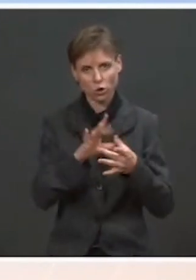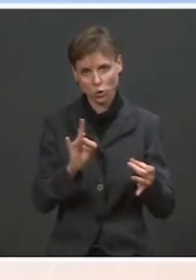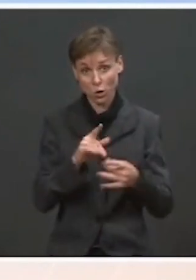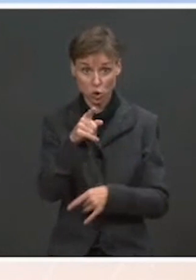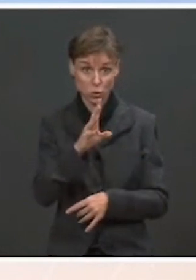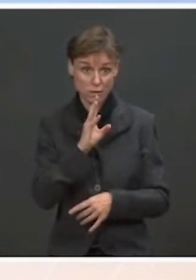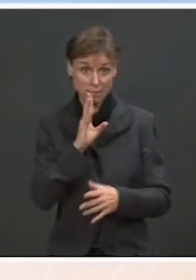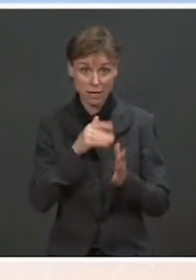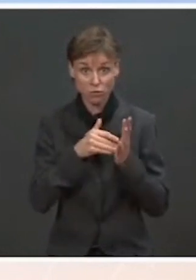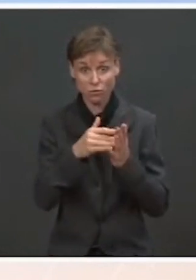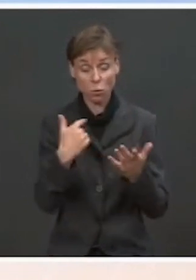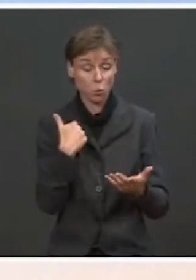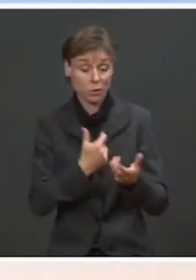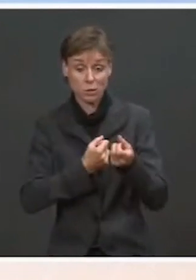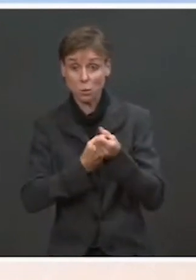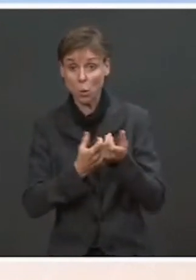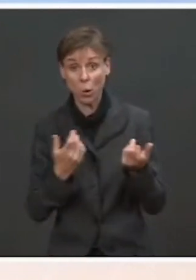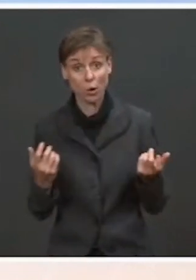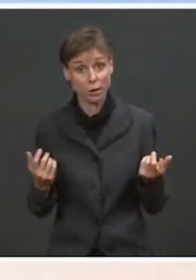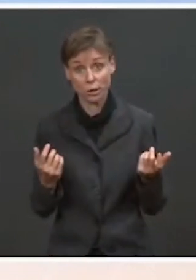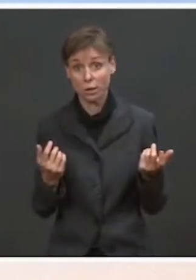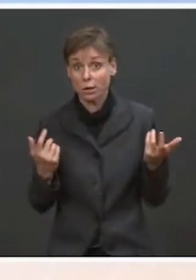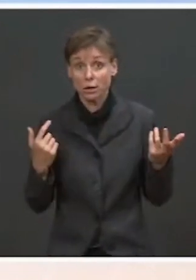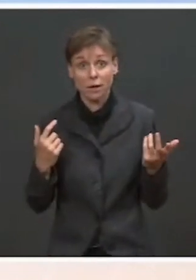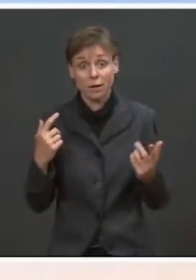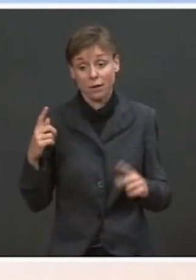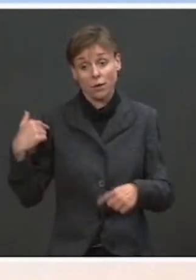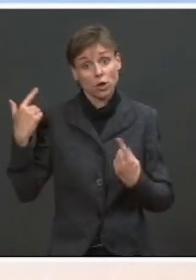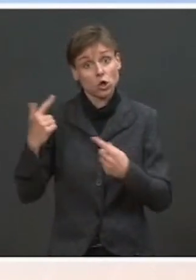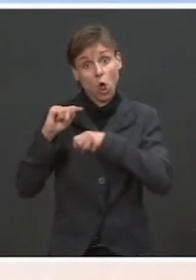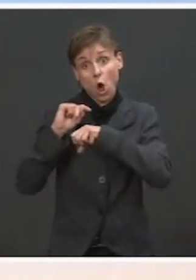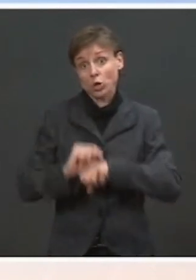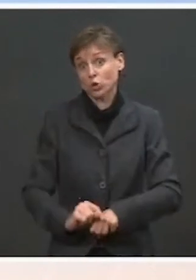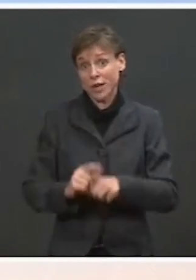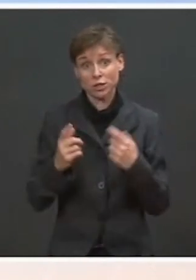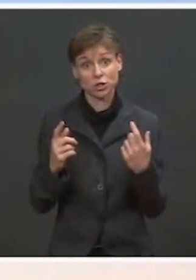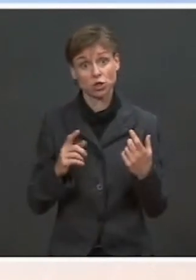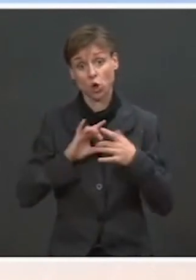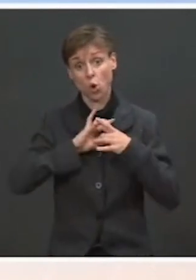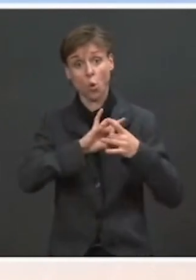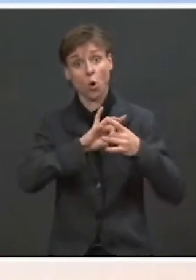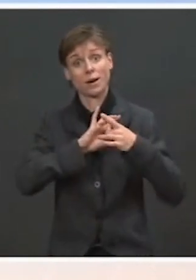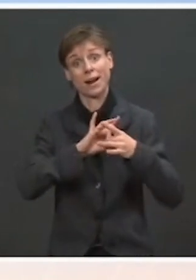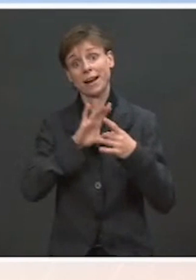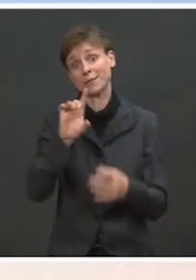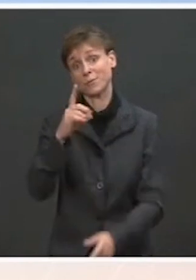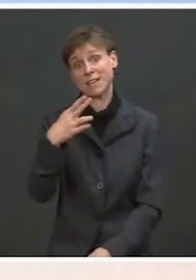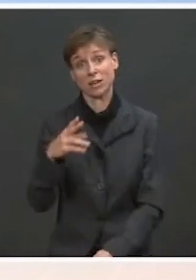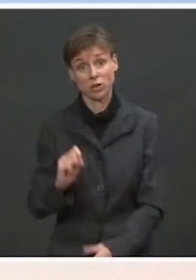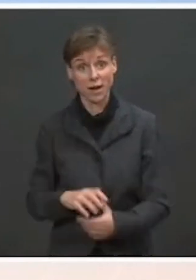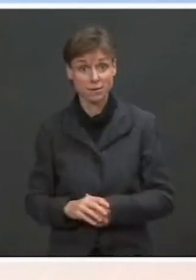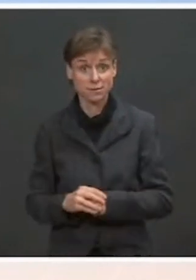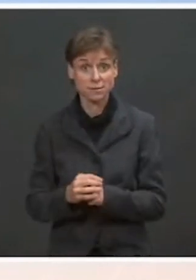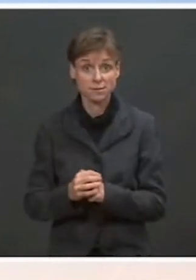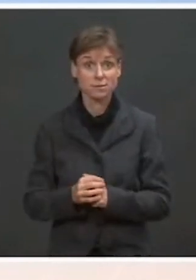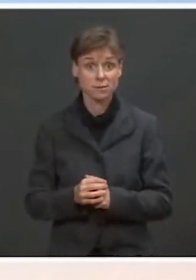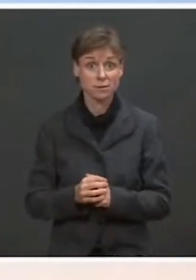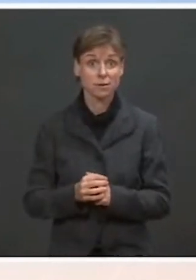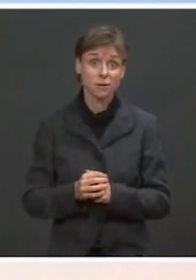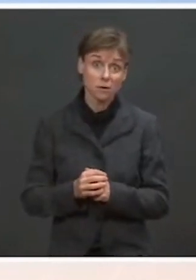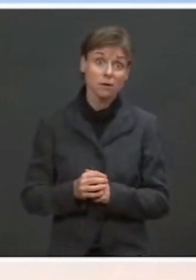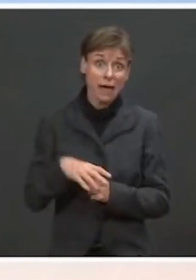we support. Obviously, there's a long tradition of coordinating with Department of Homeland Security, but if our